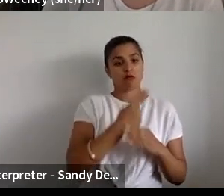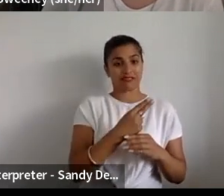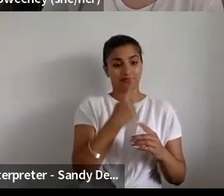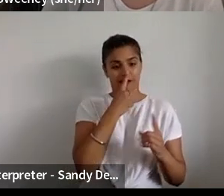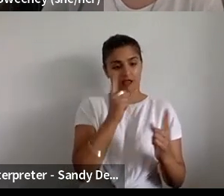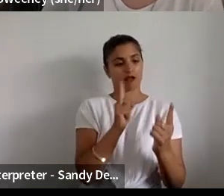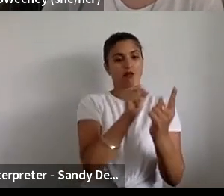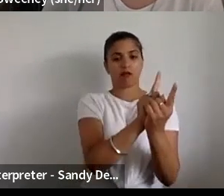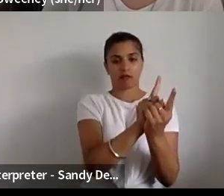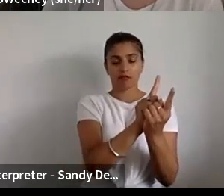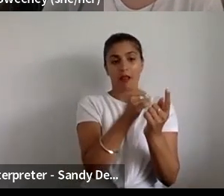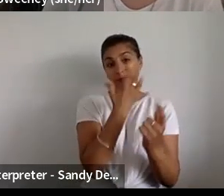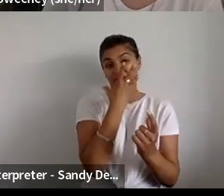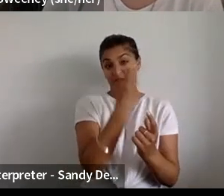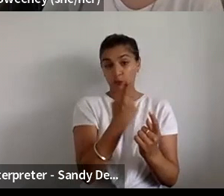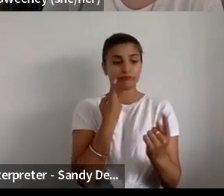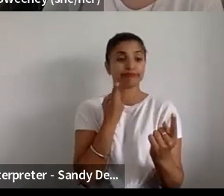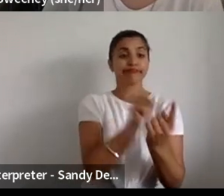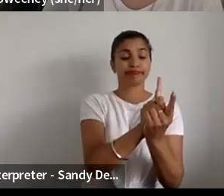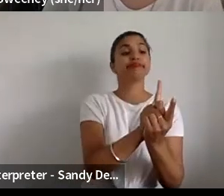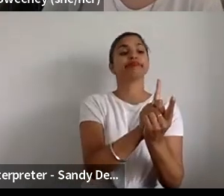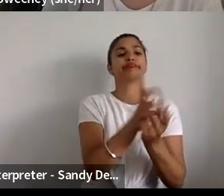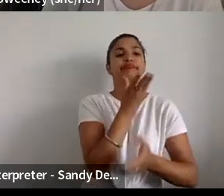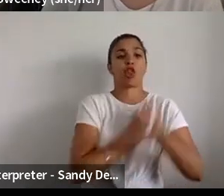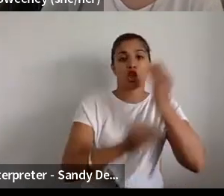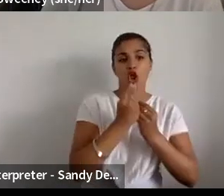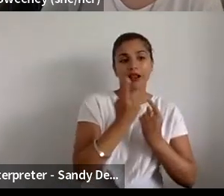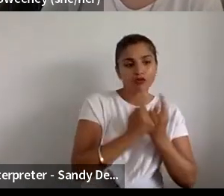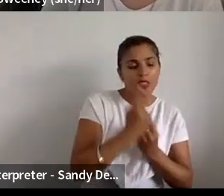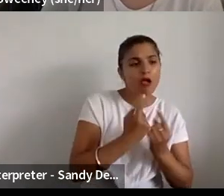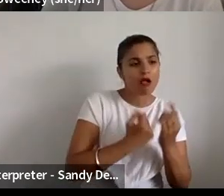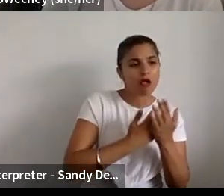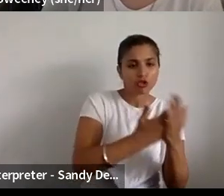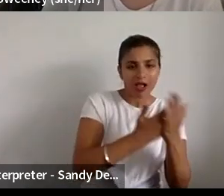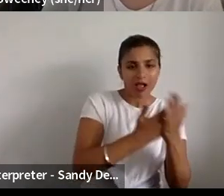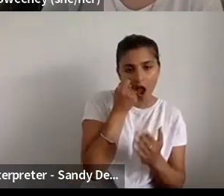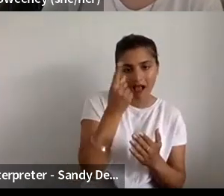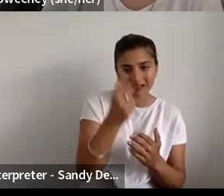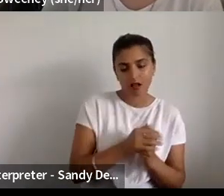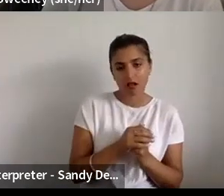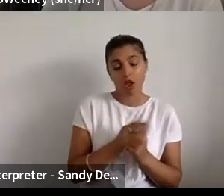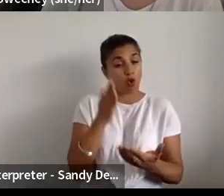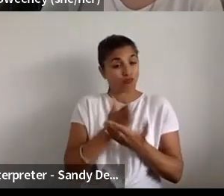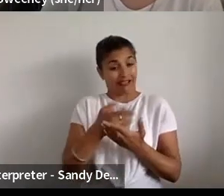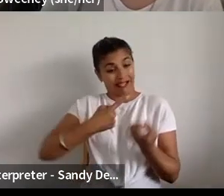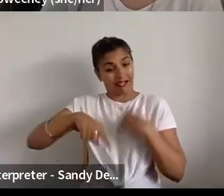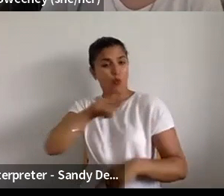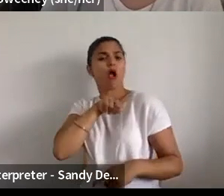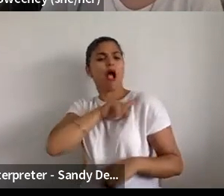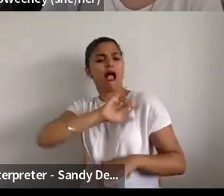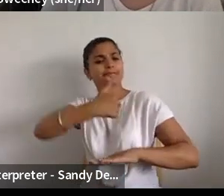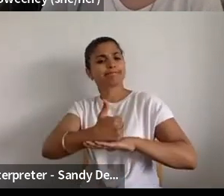experiment, learn from each other and share their ideas. It was very much a response to the isolating impact of COVID-19.